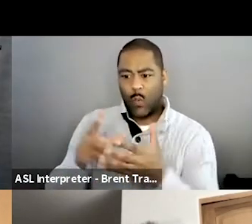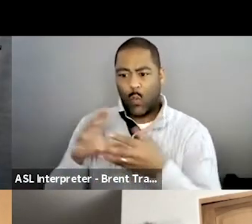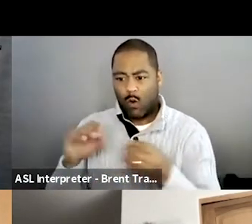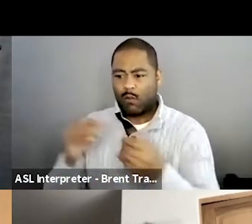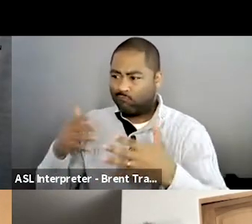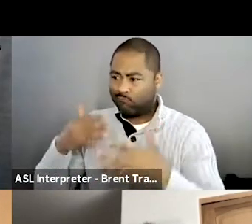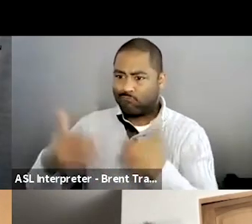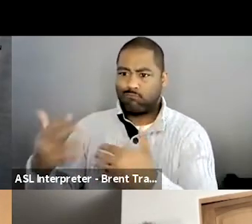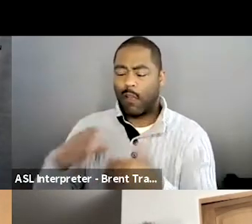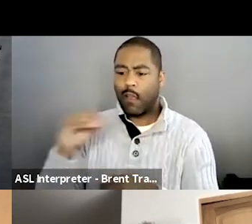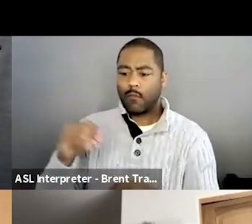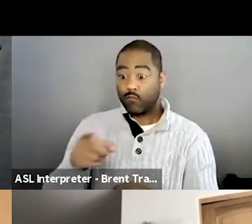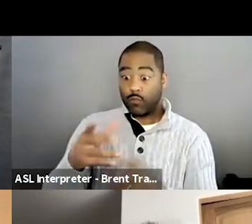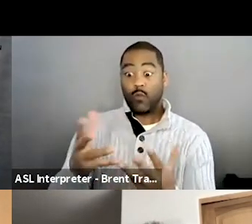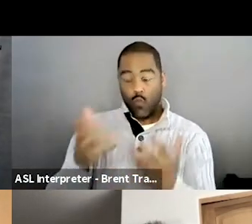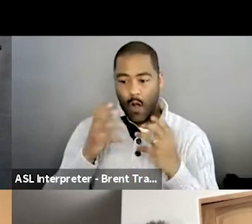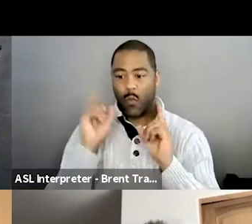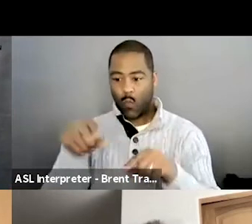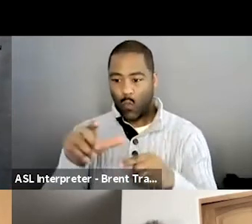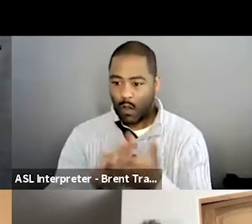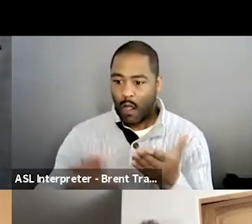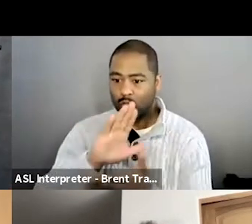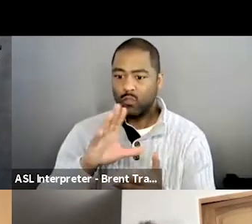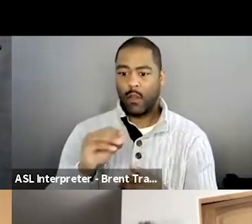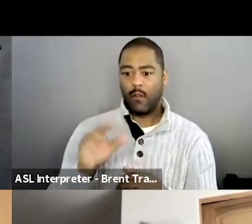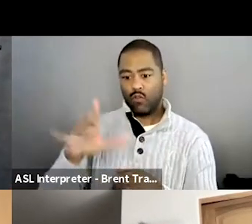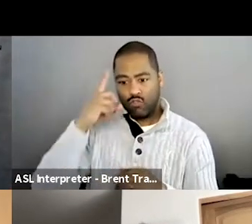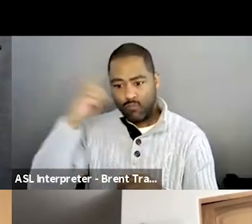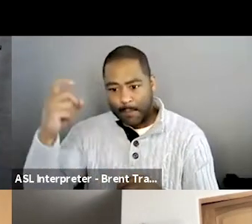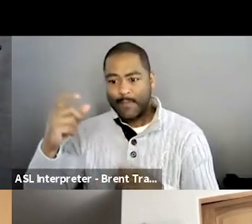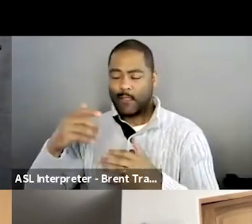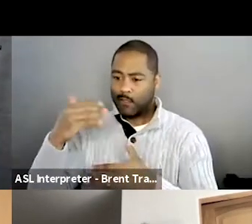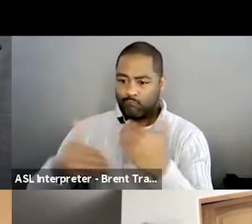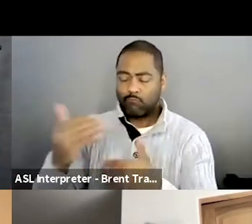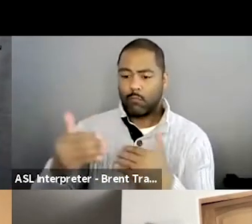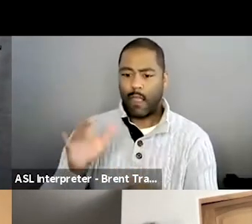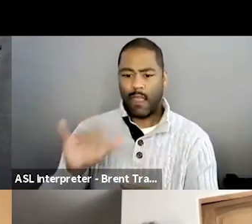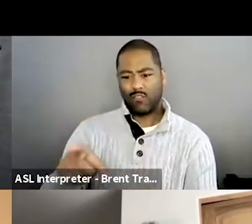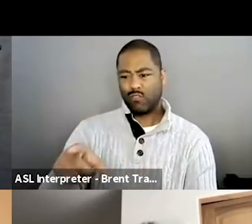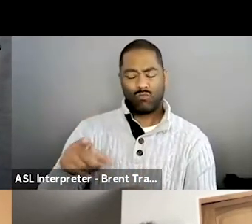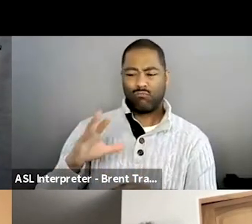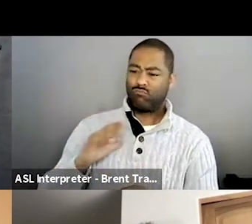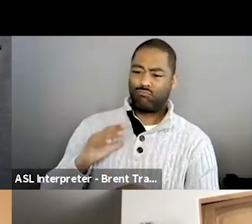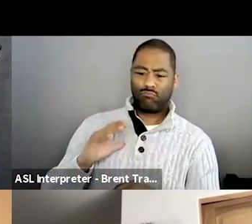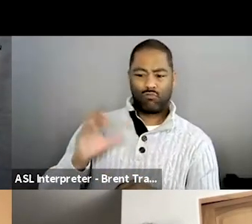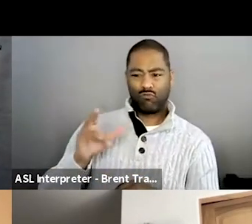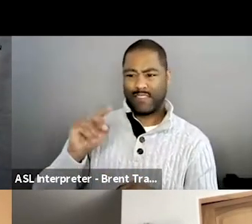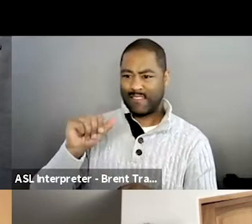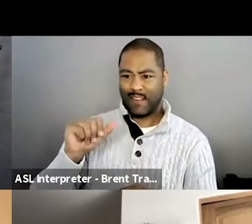be exceptional at. And then in terms of Brian, you know, it's interesting because there was a version of this film that was,